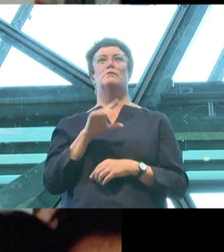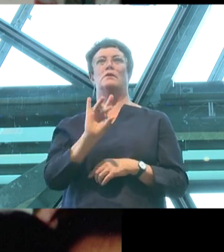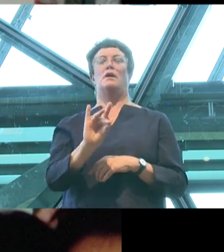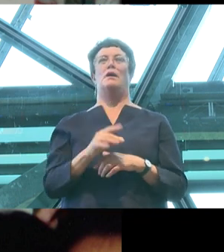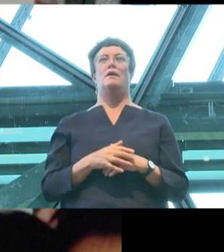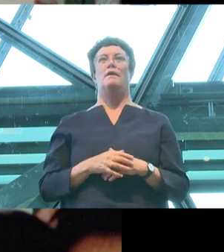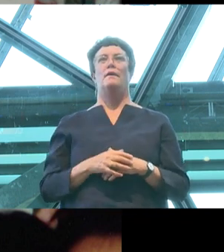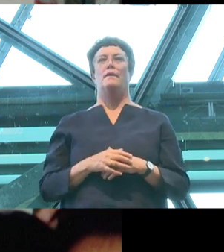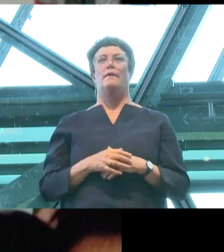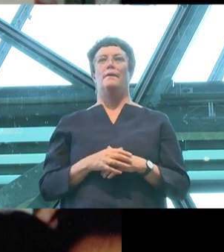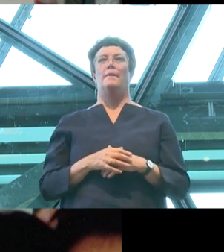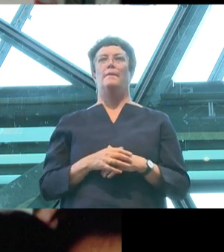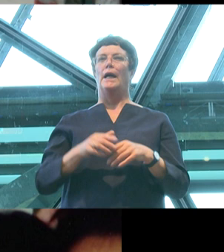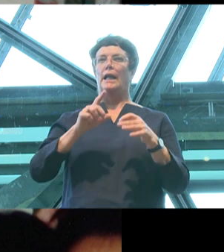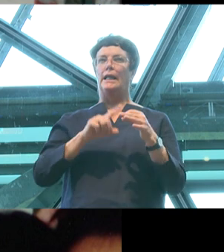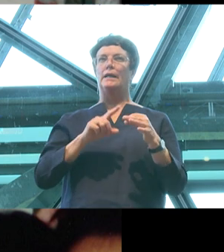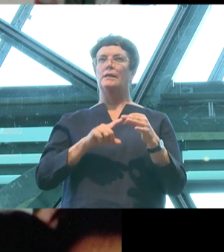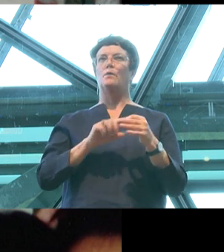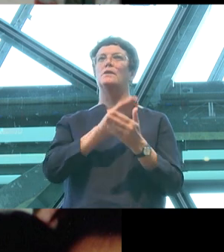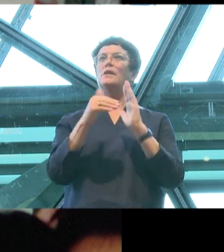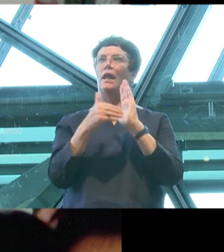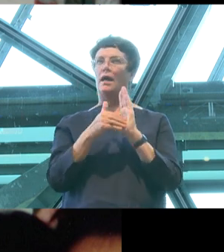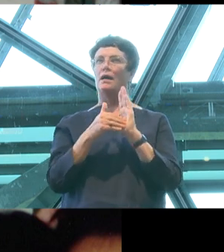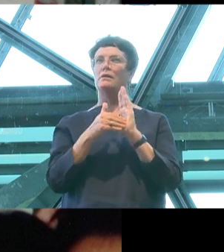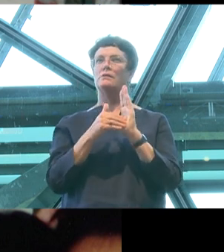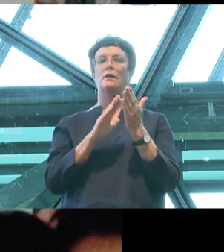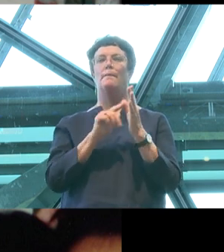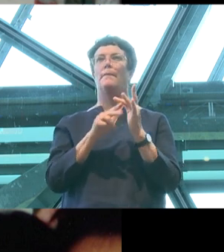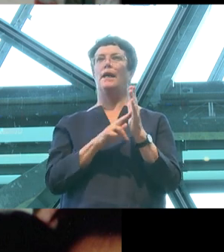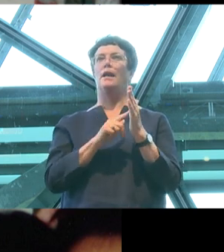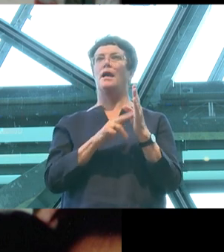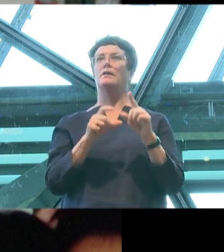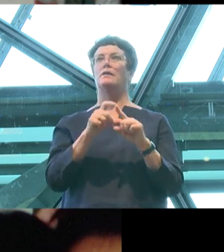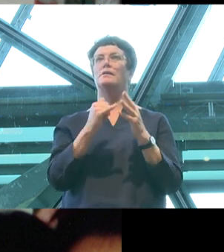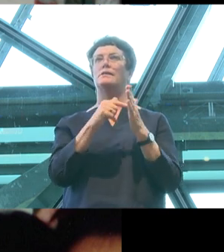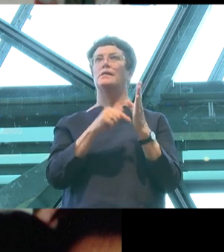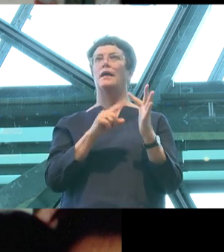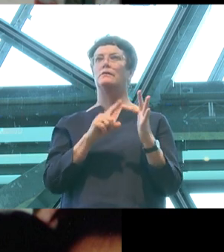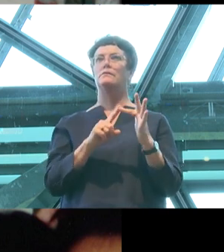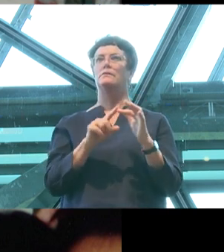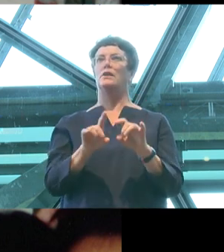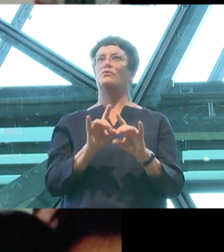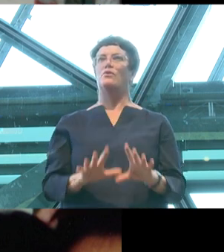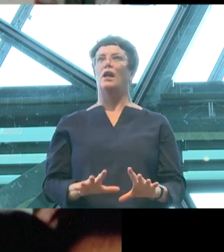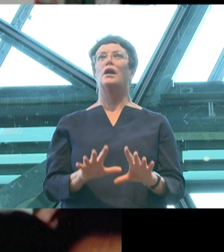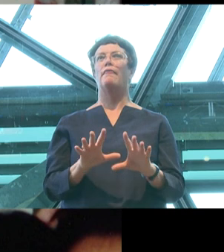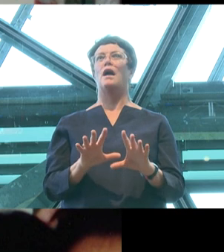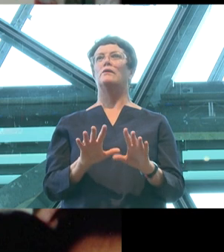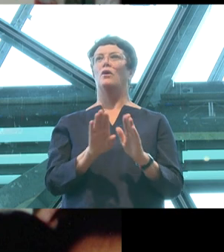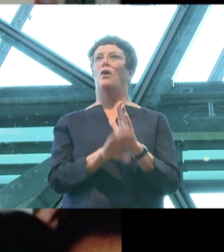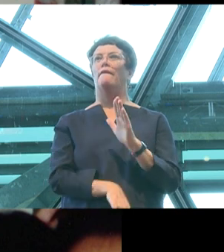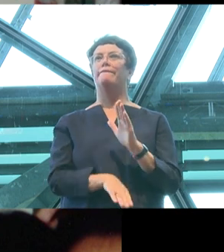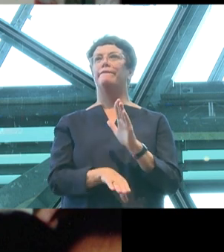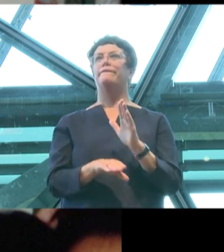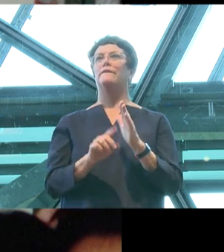keep in mind that Queensland was the last mainland state in Australia to decriminalise homosexuality. That only happened in